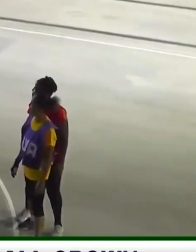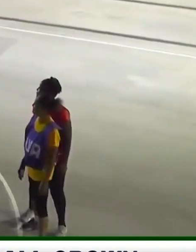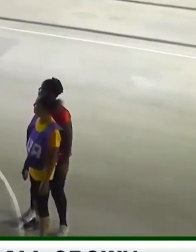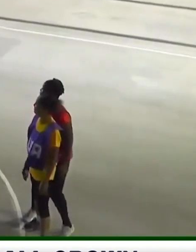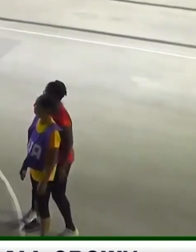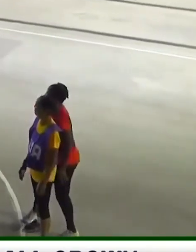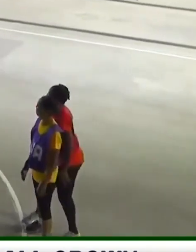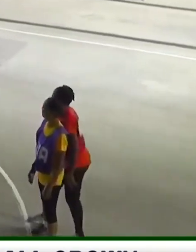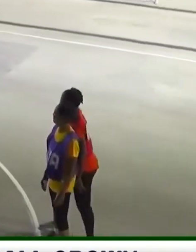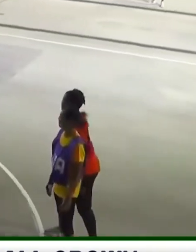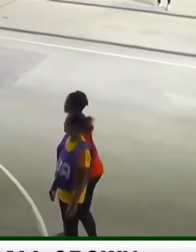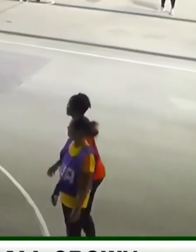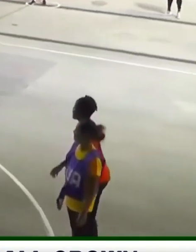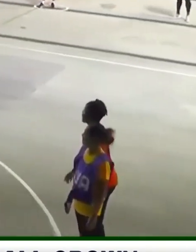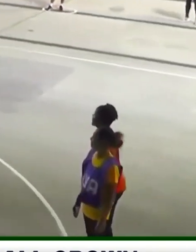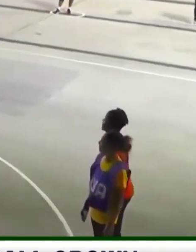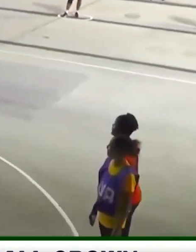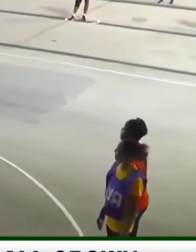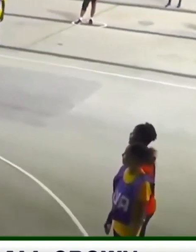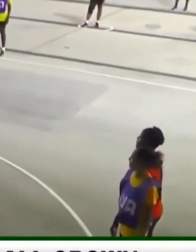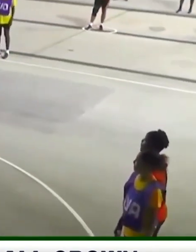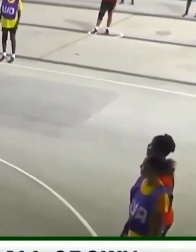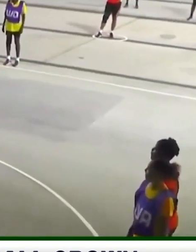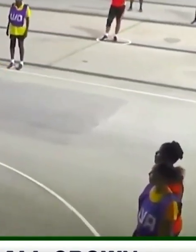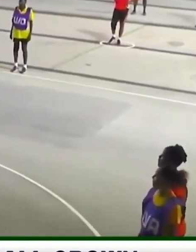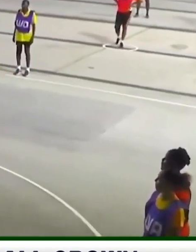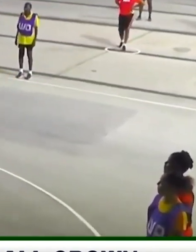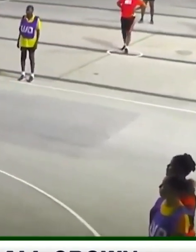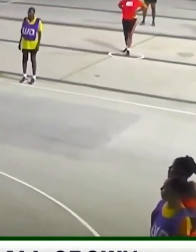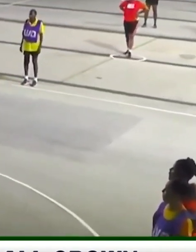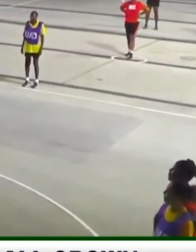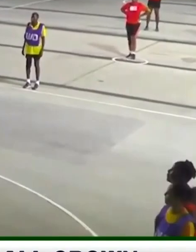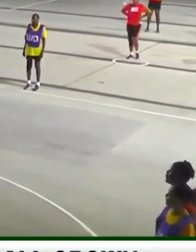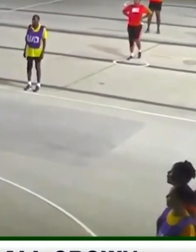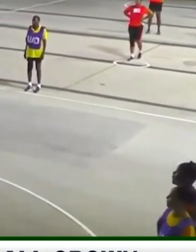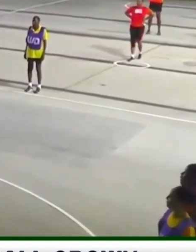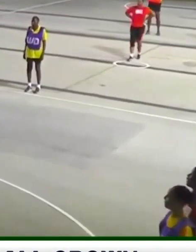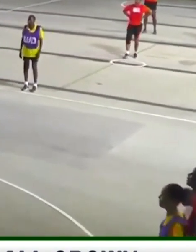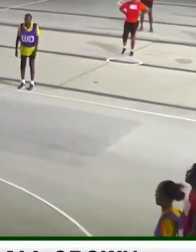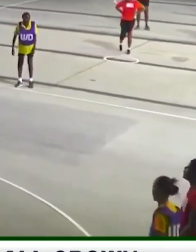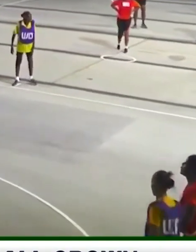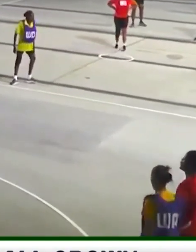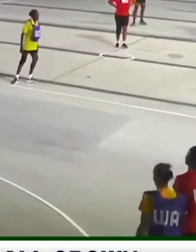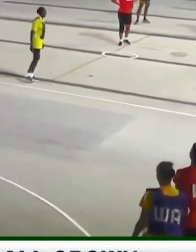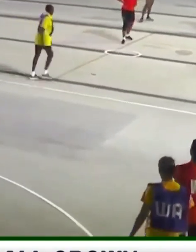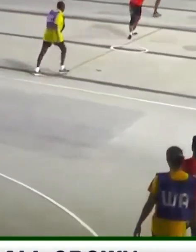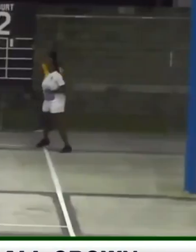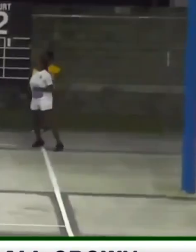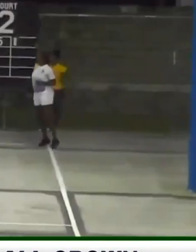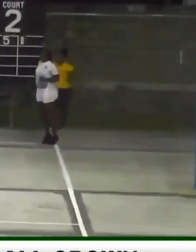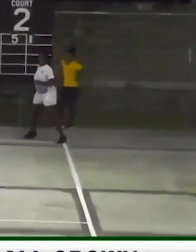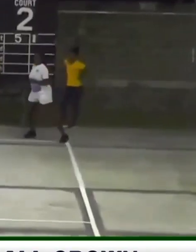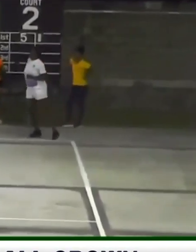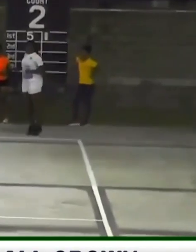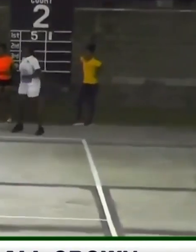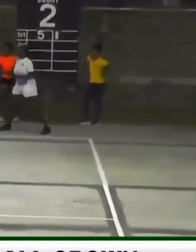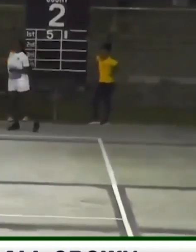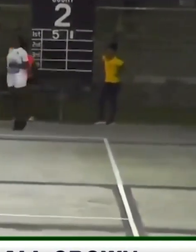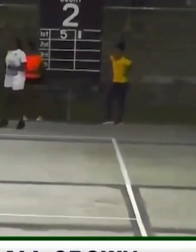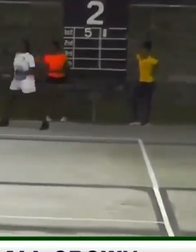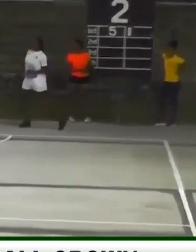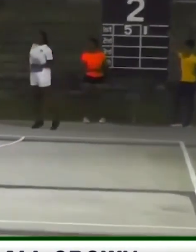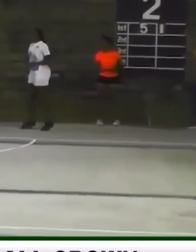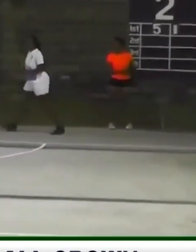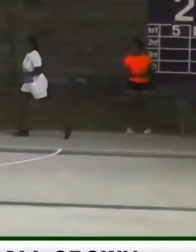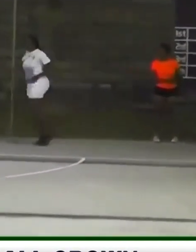now. Quick feed into Heather Bell. Lines up the shot and drills it. The Firebirds built up a handy cushion,